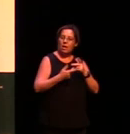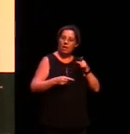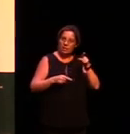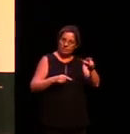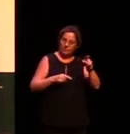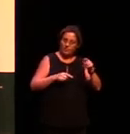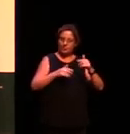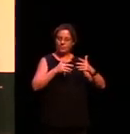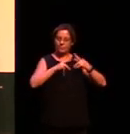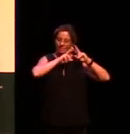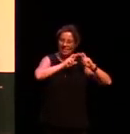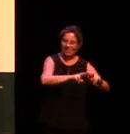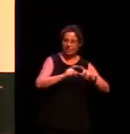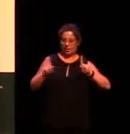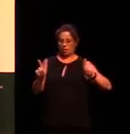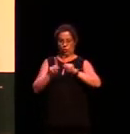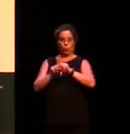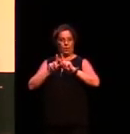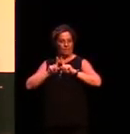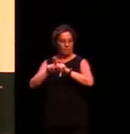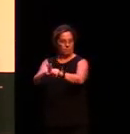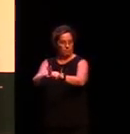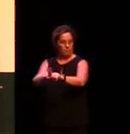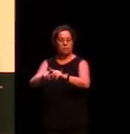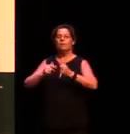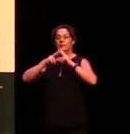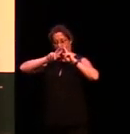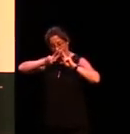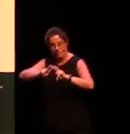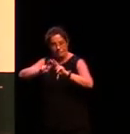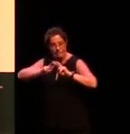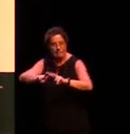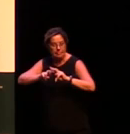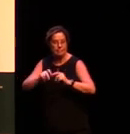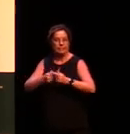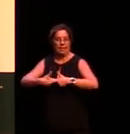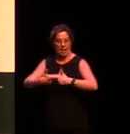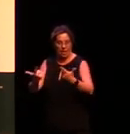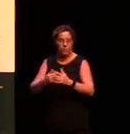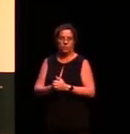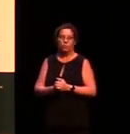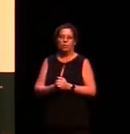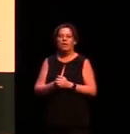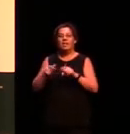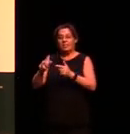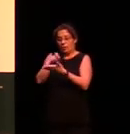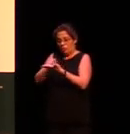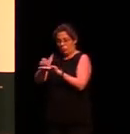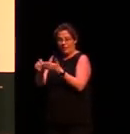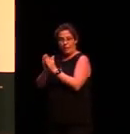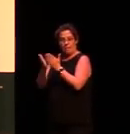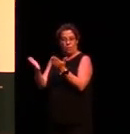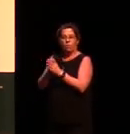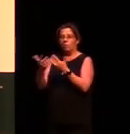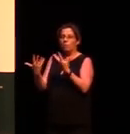Billinara. And she's the co-editor with Harold Koch of the most up-to-date and comprehensive book on Australian